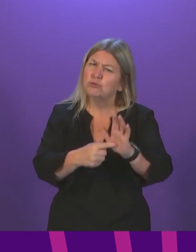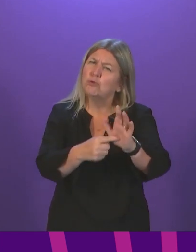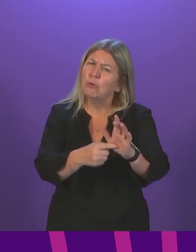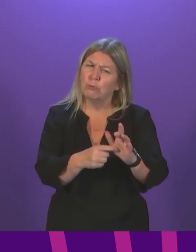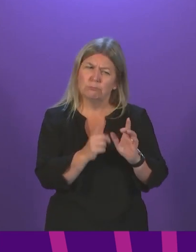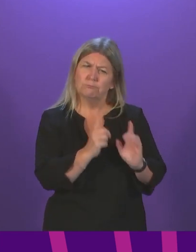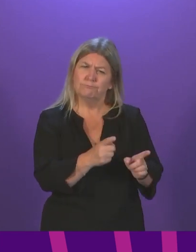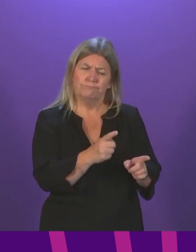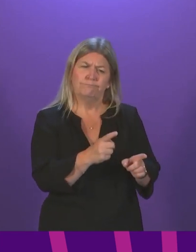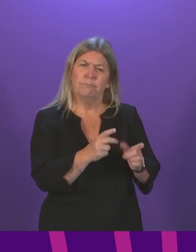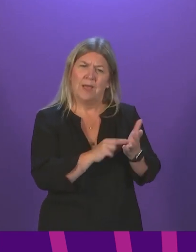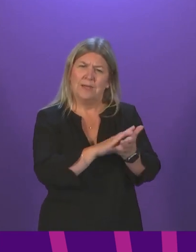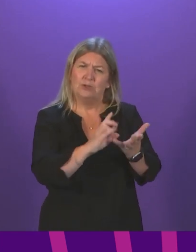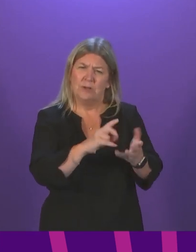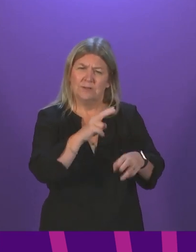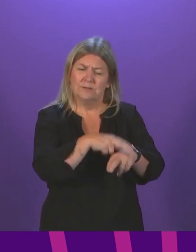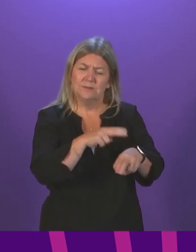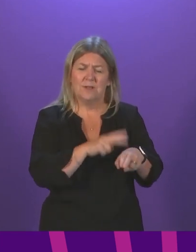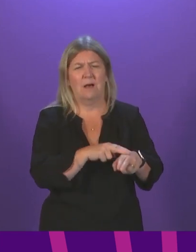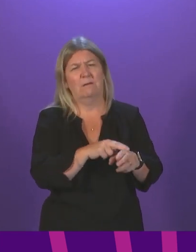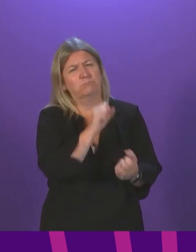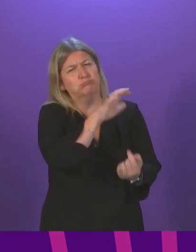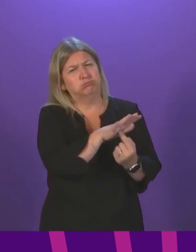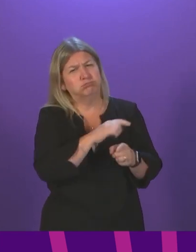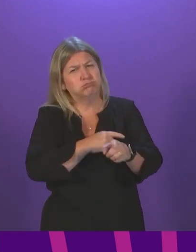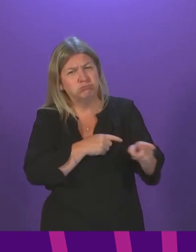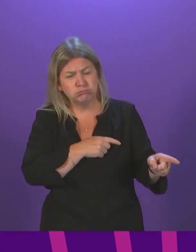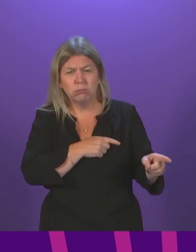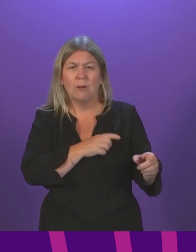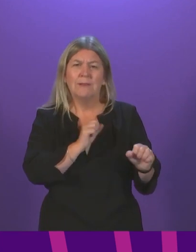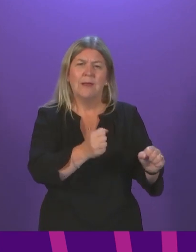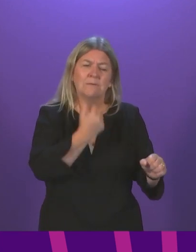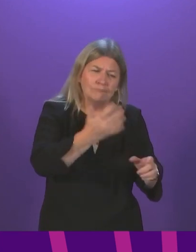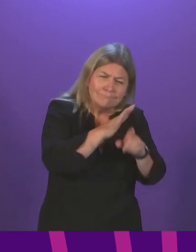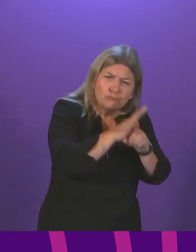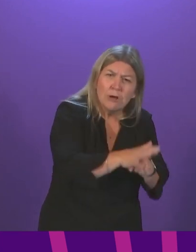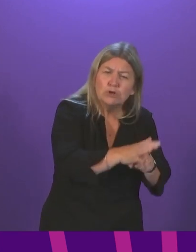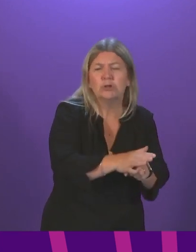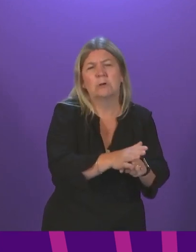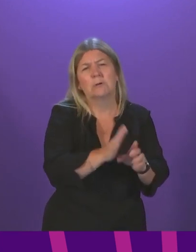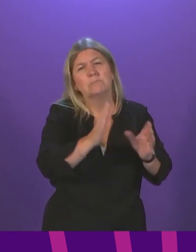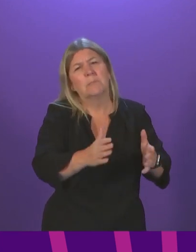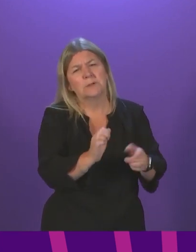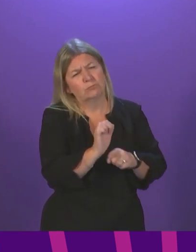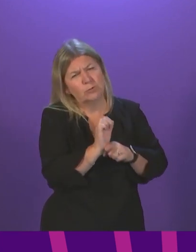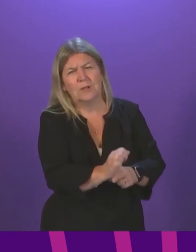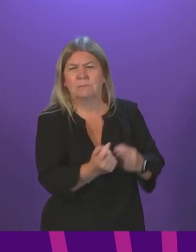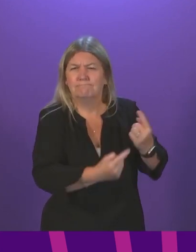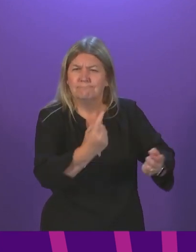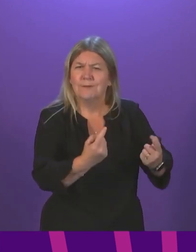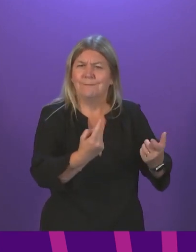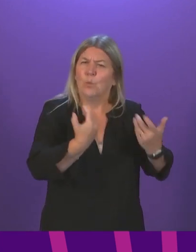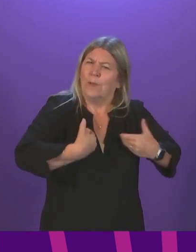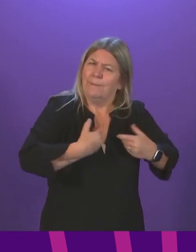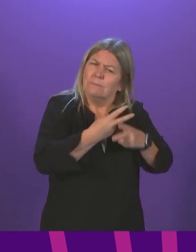are, a point you stressed this afternoon. The pressures they face mean we must protect their wellbeing and provide them with really